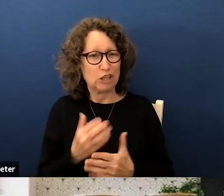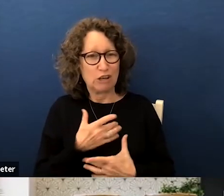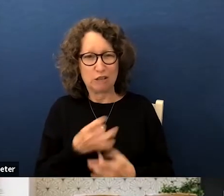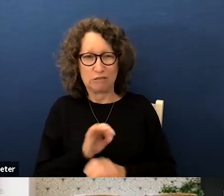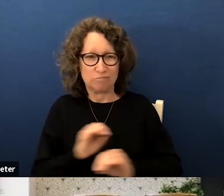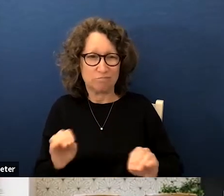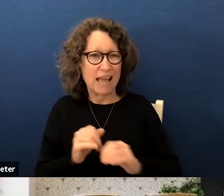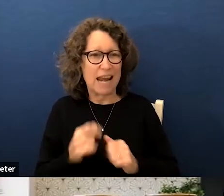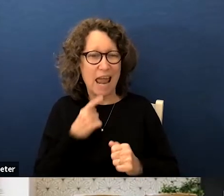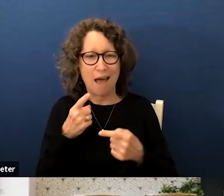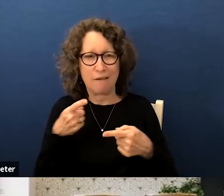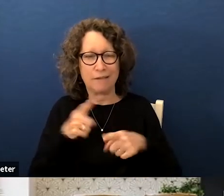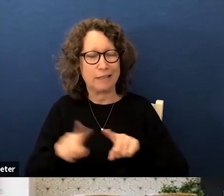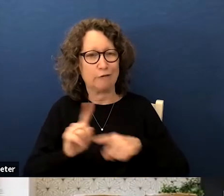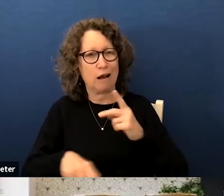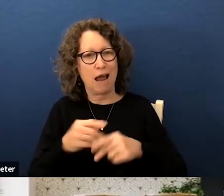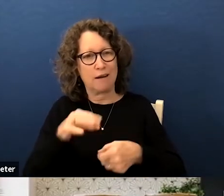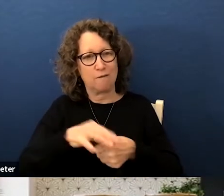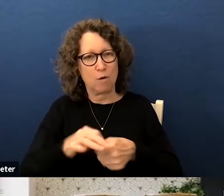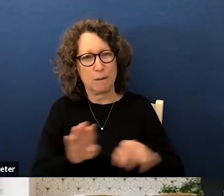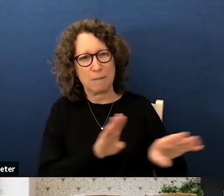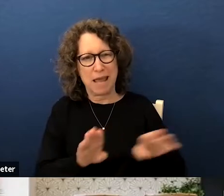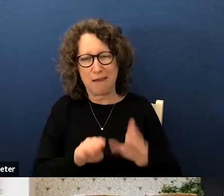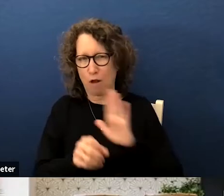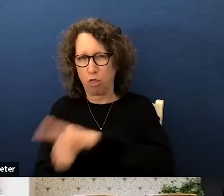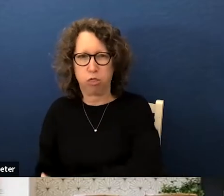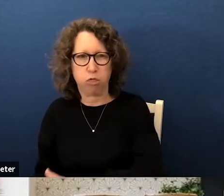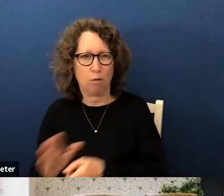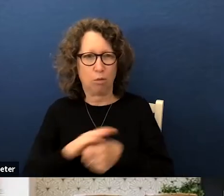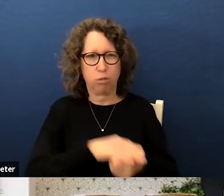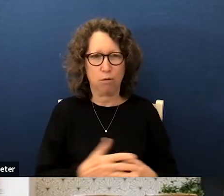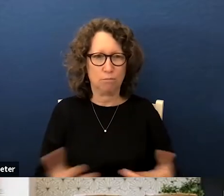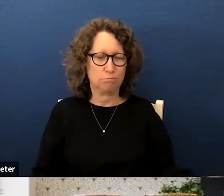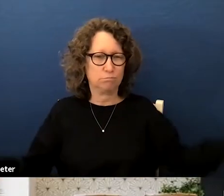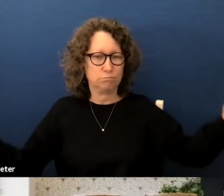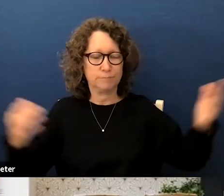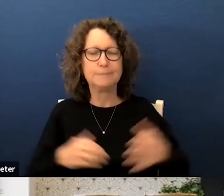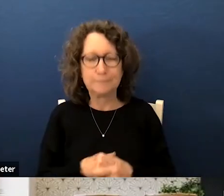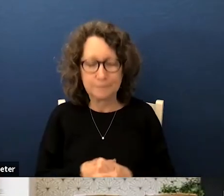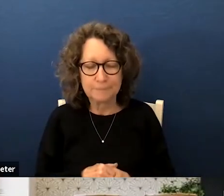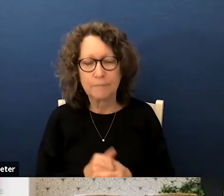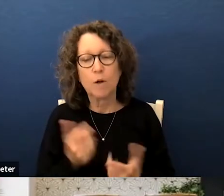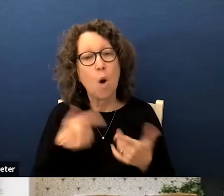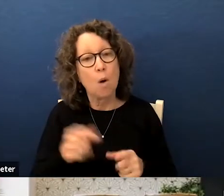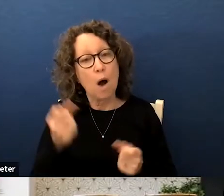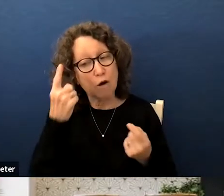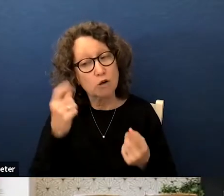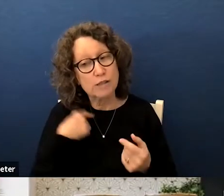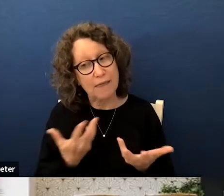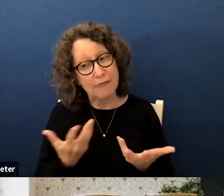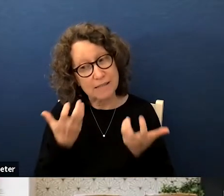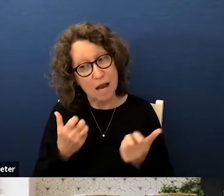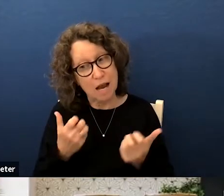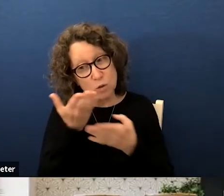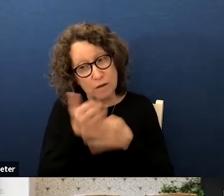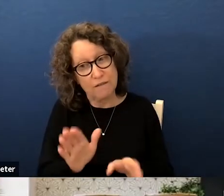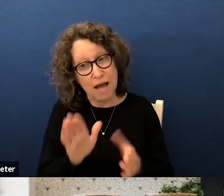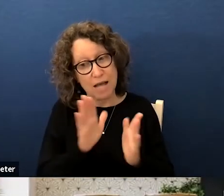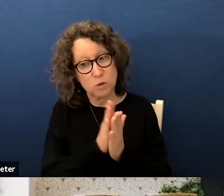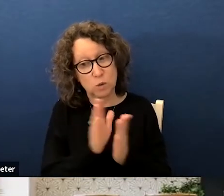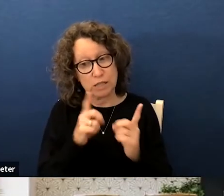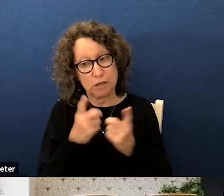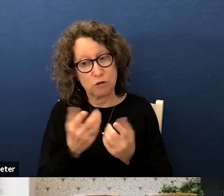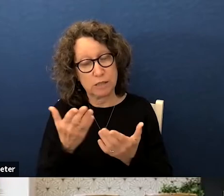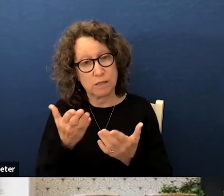have disparities in voting behavior that can be drowned that can drown out low-income voices while we understand the desire to divide districts by